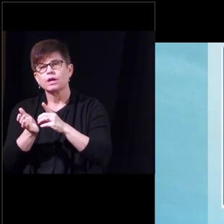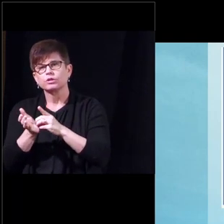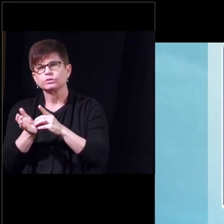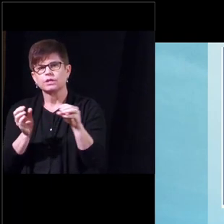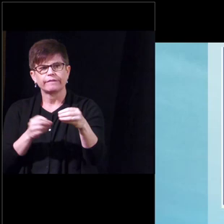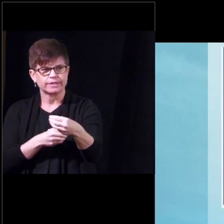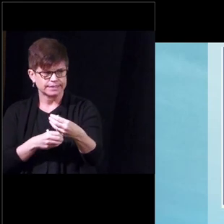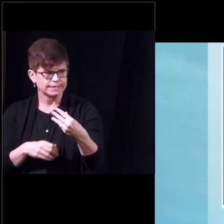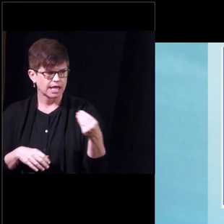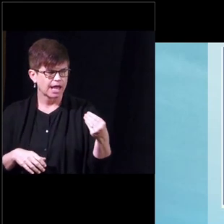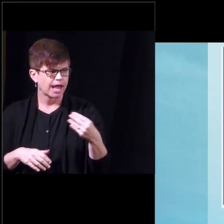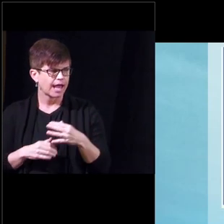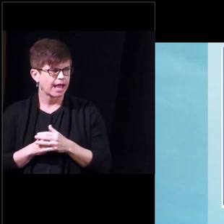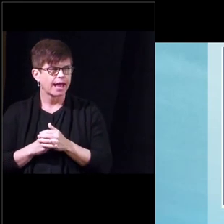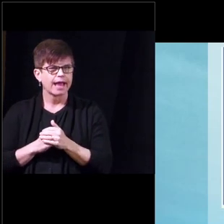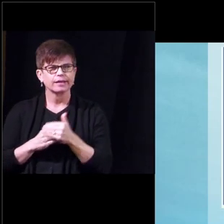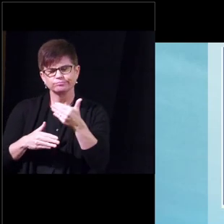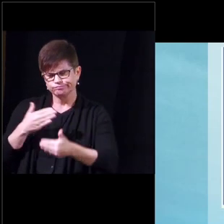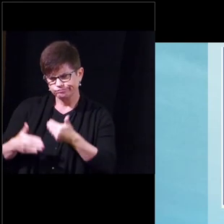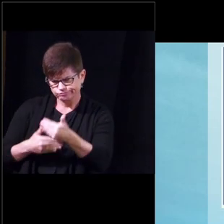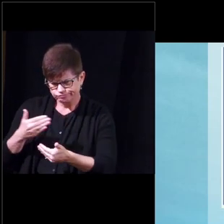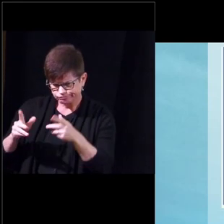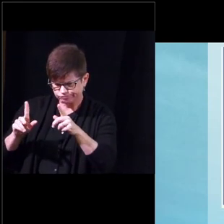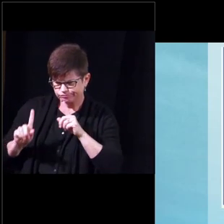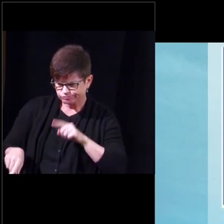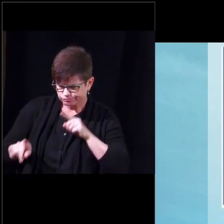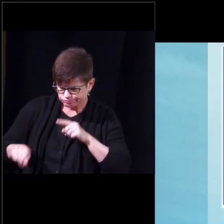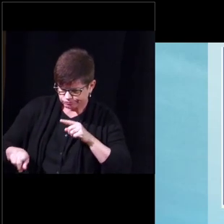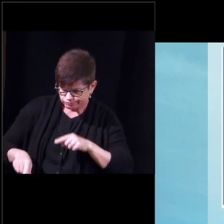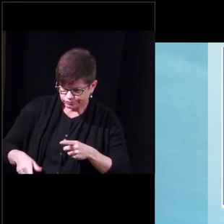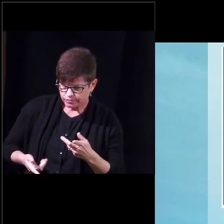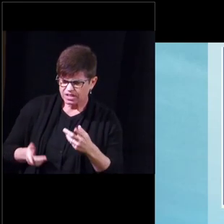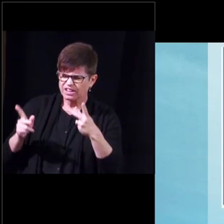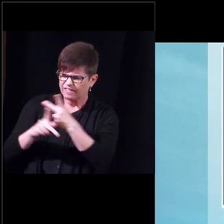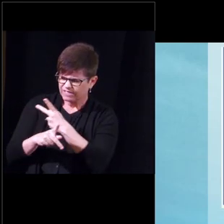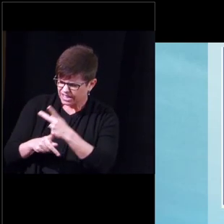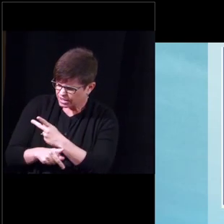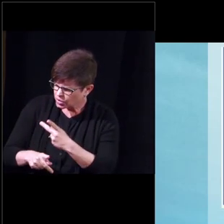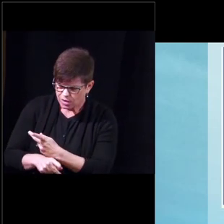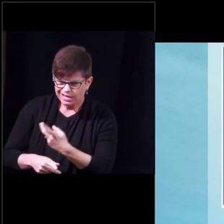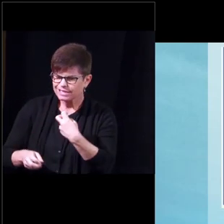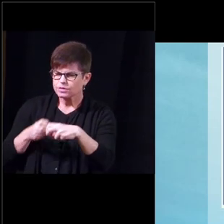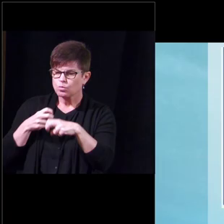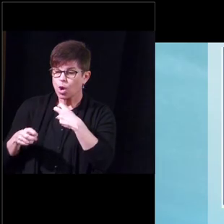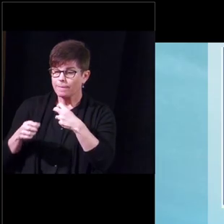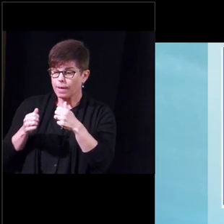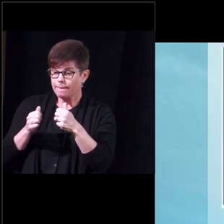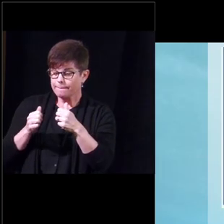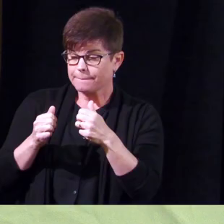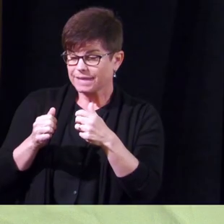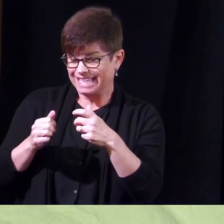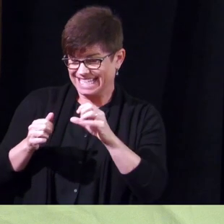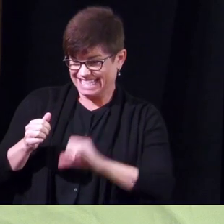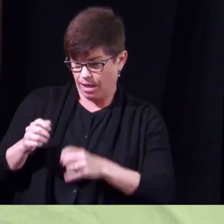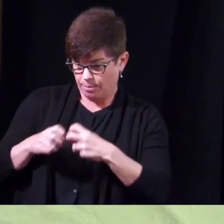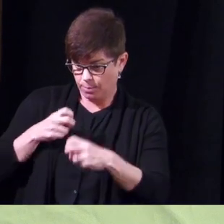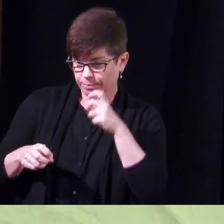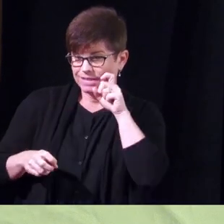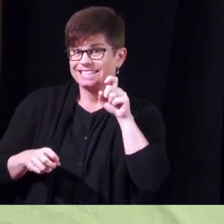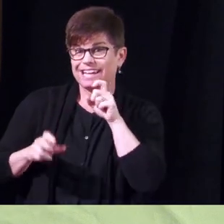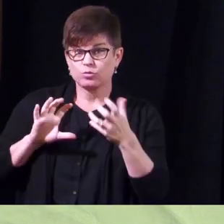and it goes through it helps us to try to figure out is the problem with the sexual dysfunction related to ms directly